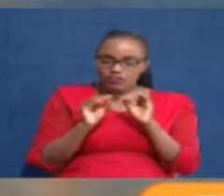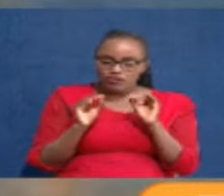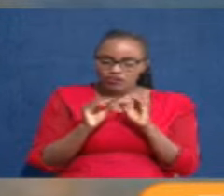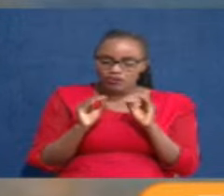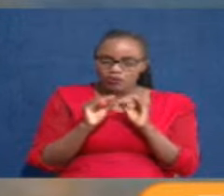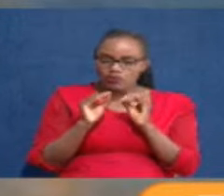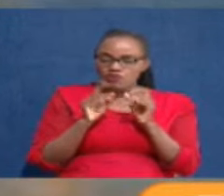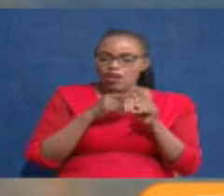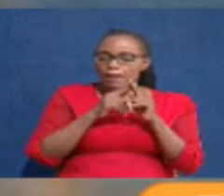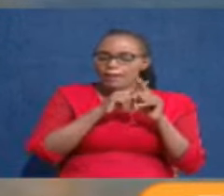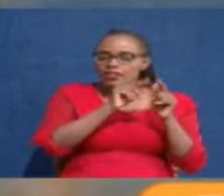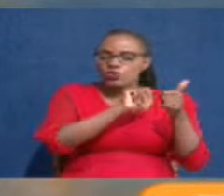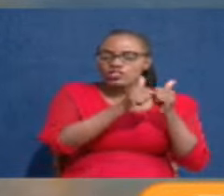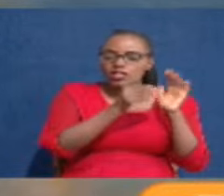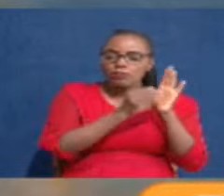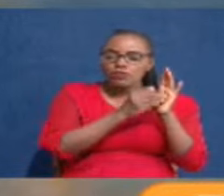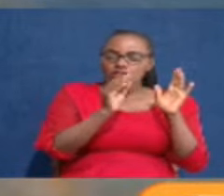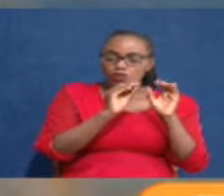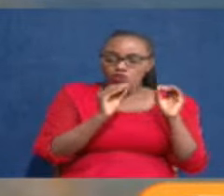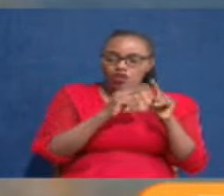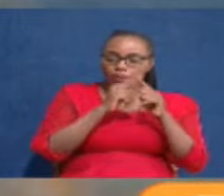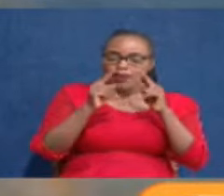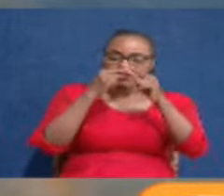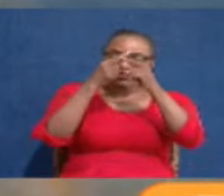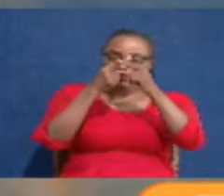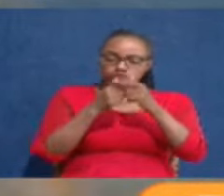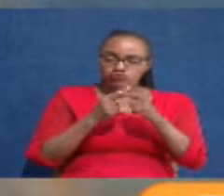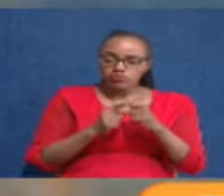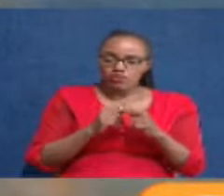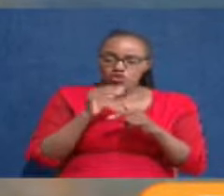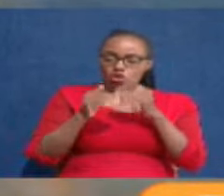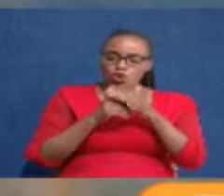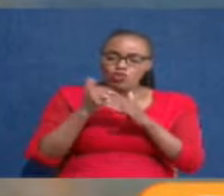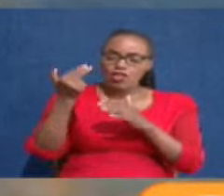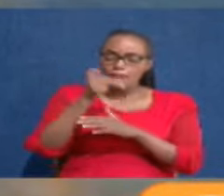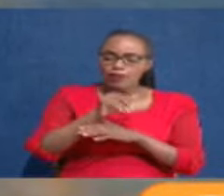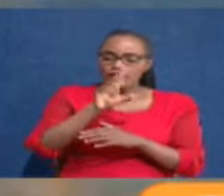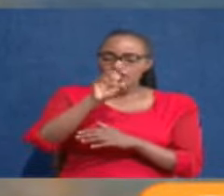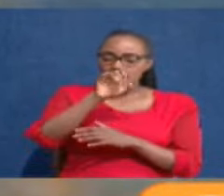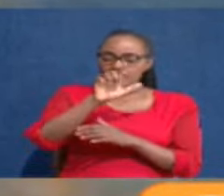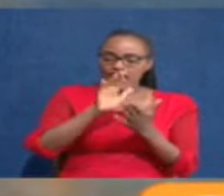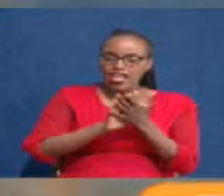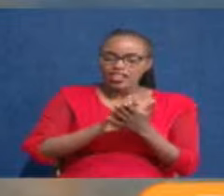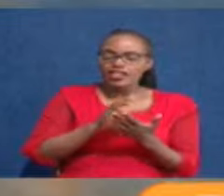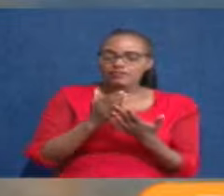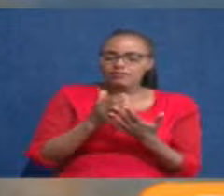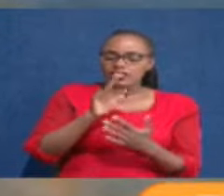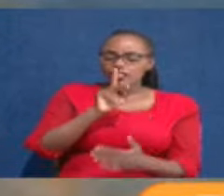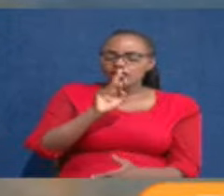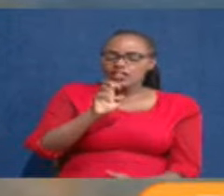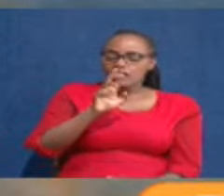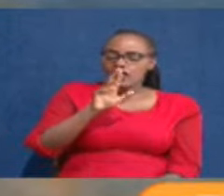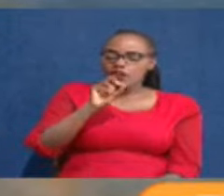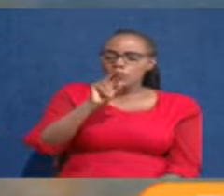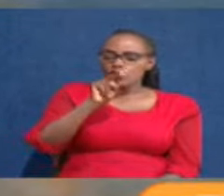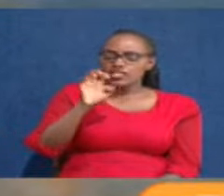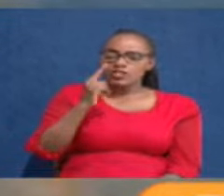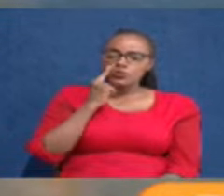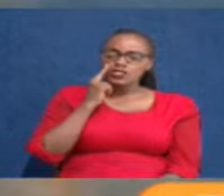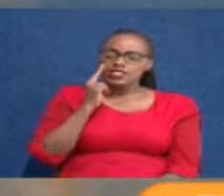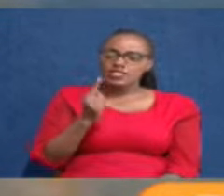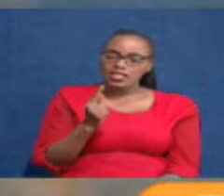their computation what the tabulation of price of petrol, diesel and kerosene at the pump where exactly it is that you see that